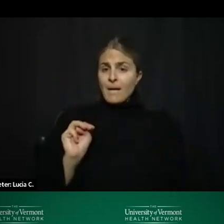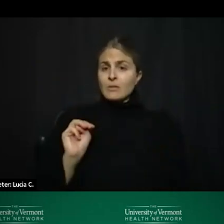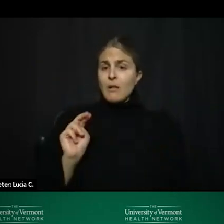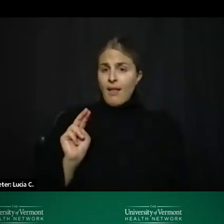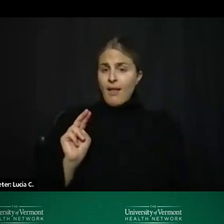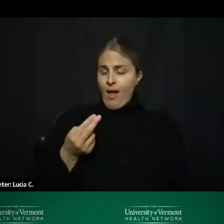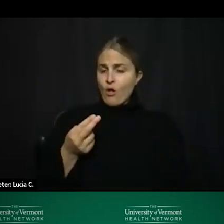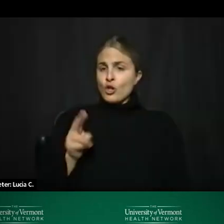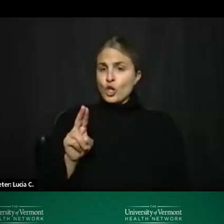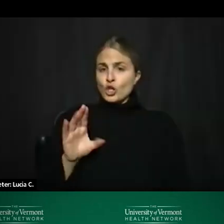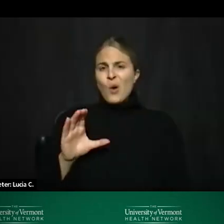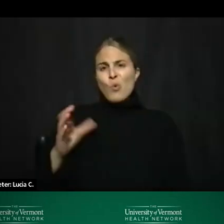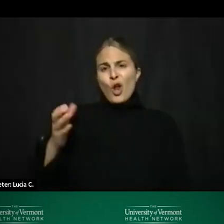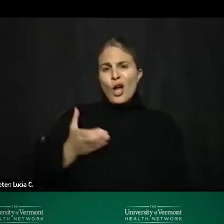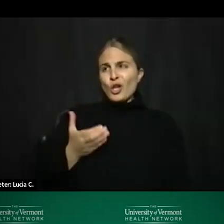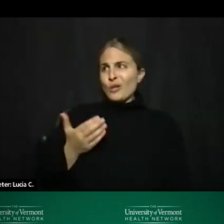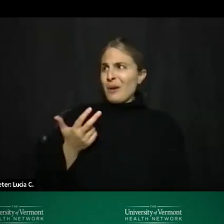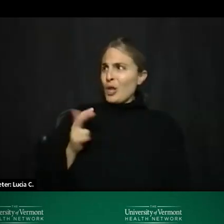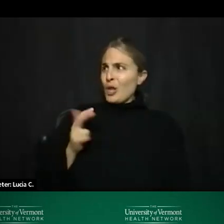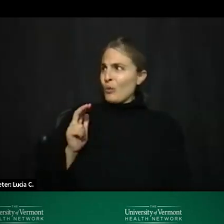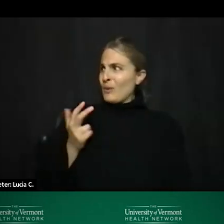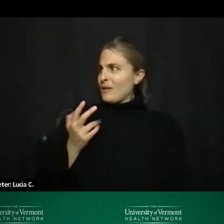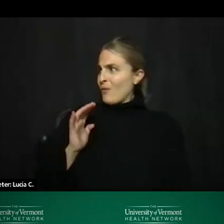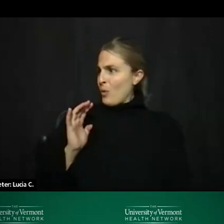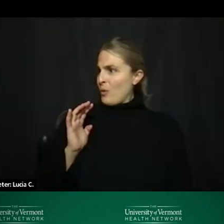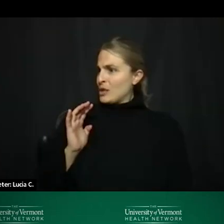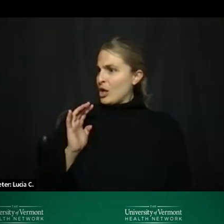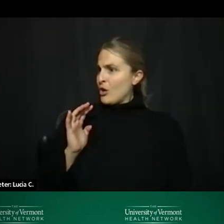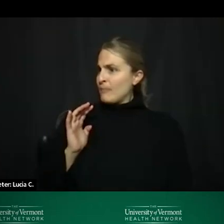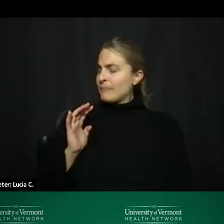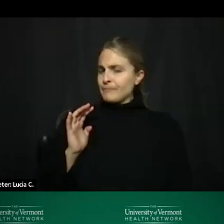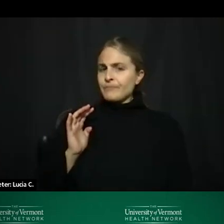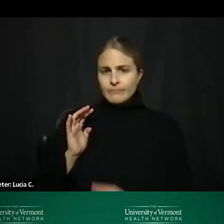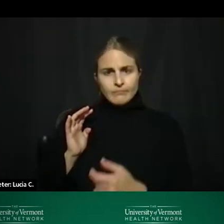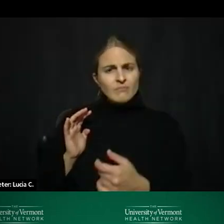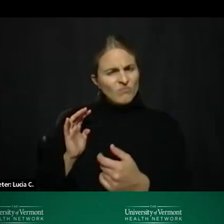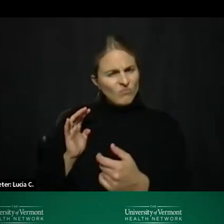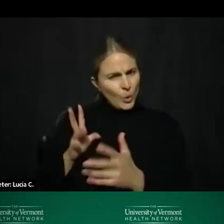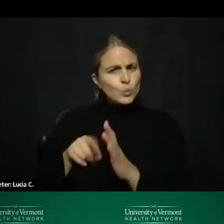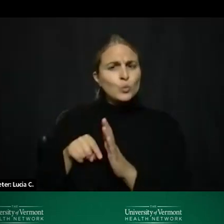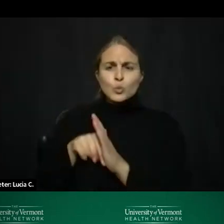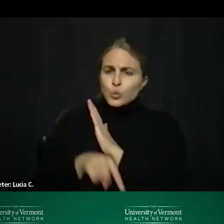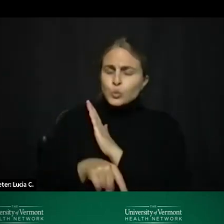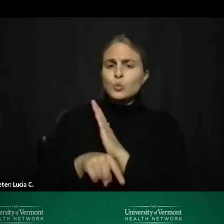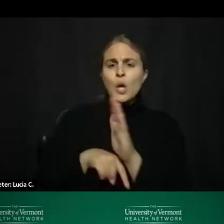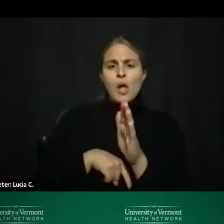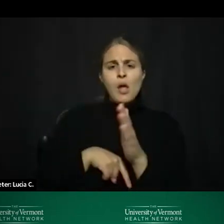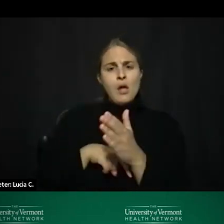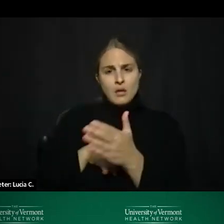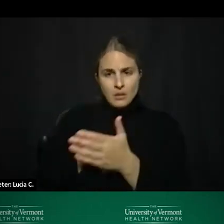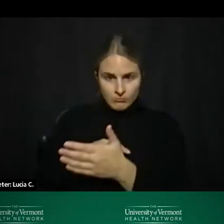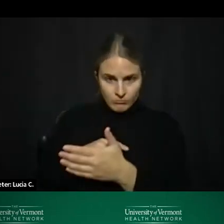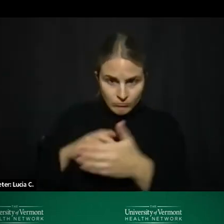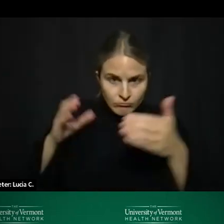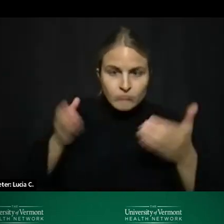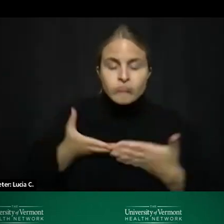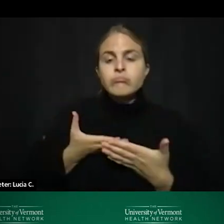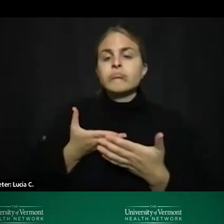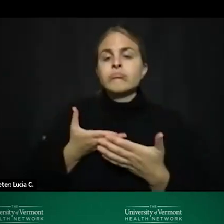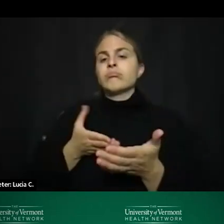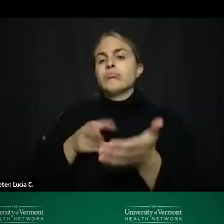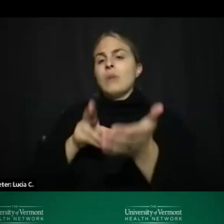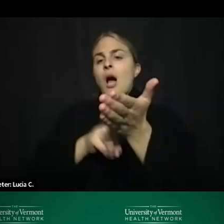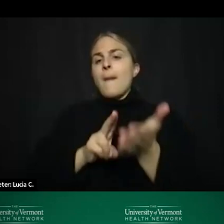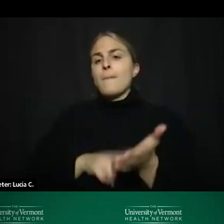hired three or four weeks ago at this point they have a comprehensive onboarding training that they're moving